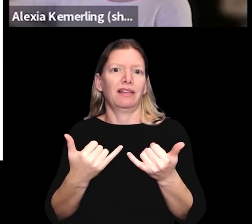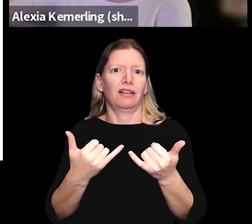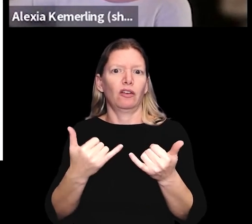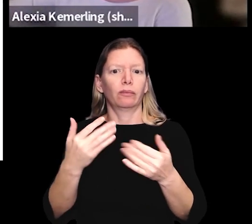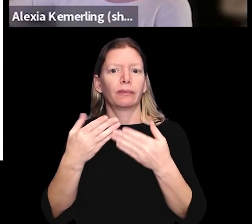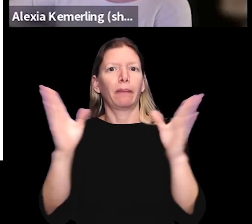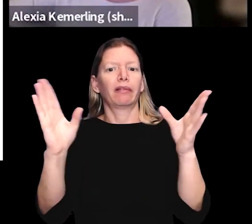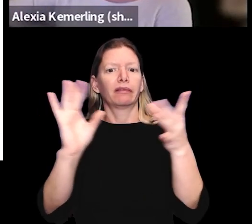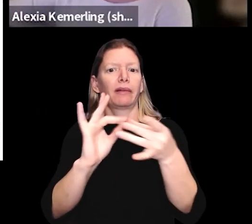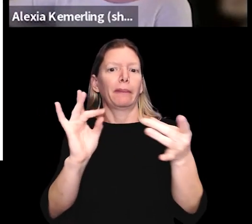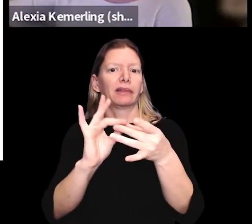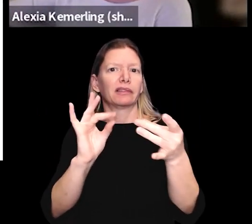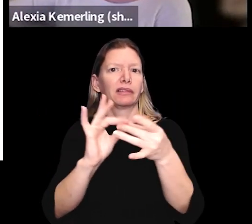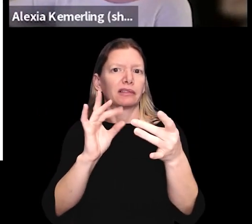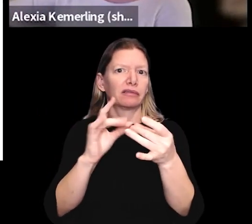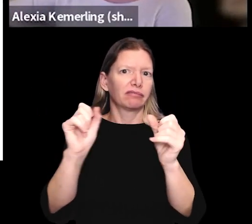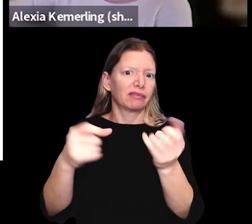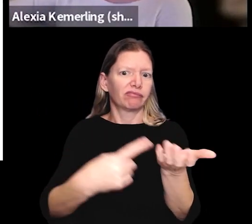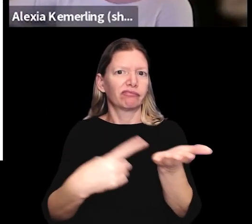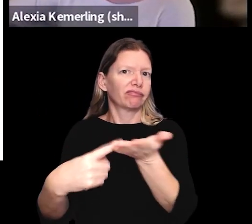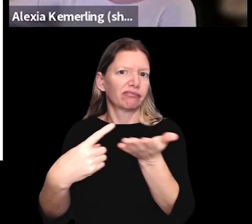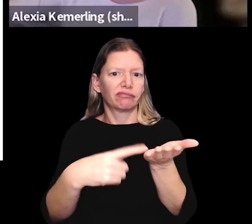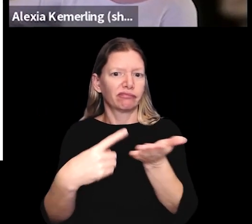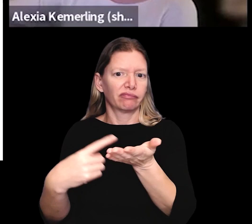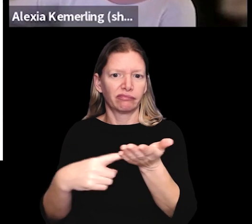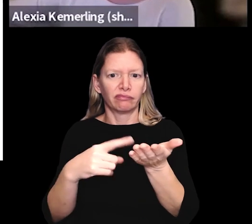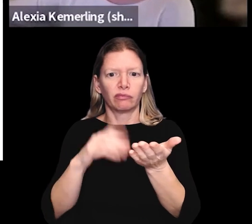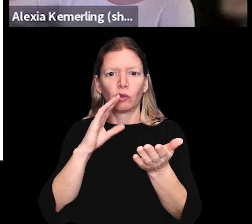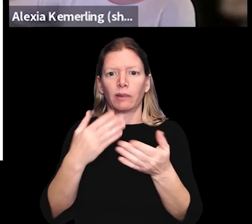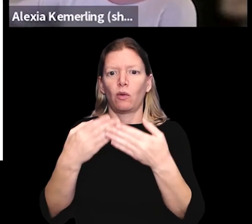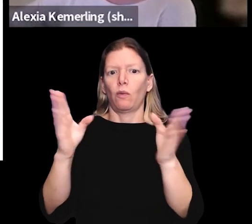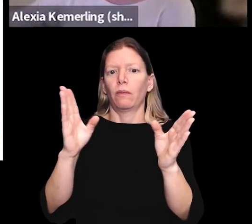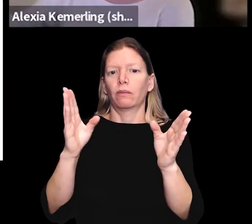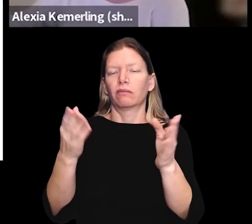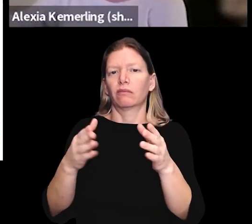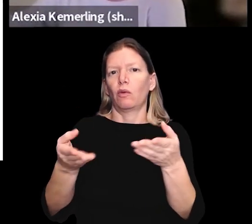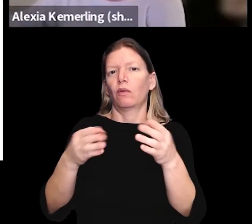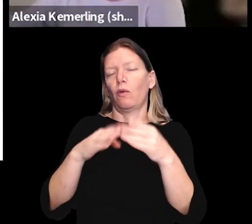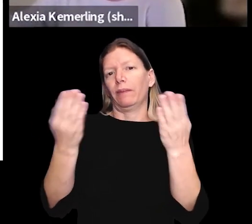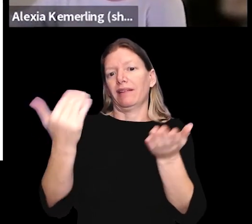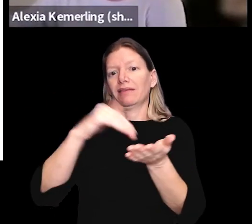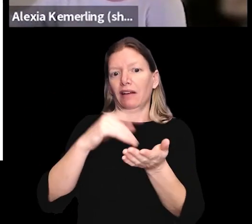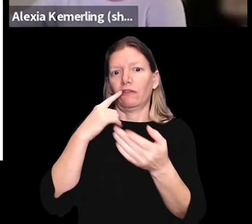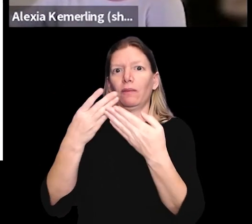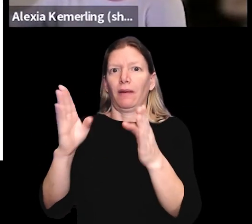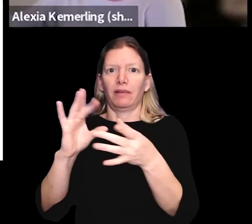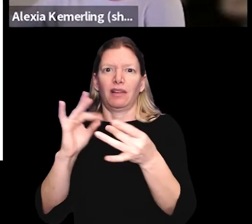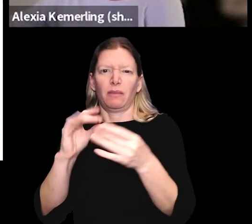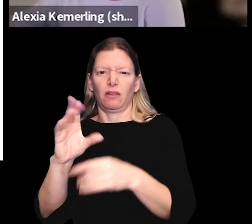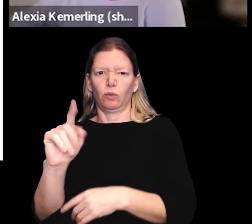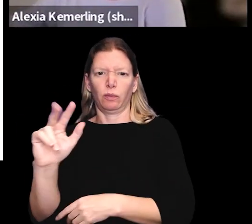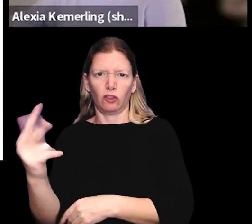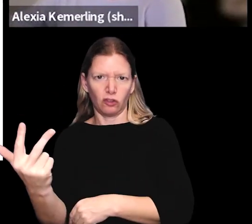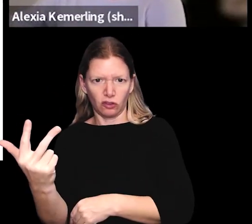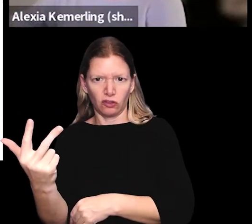federal rule that is up currently for public comment and will be open for public comment until October